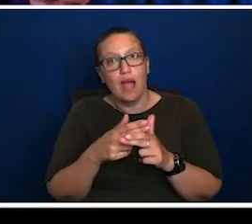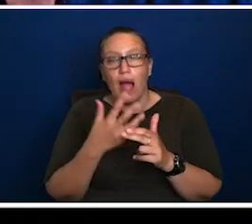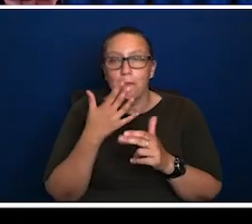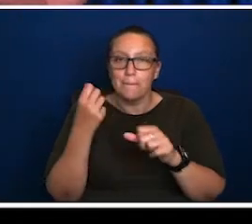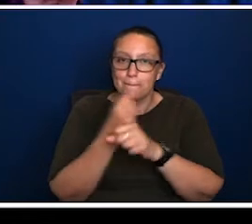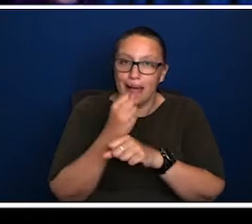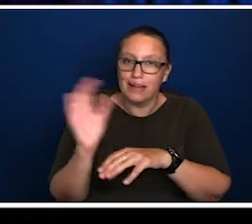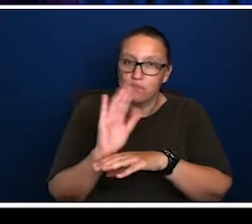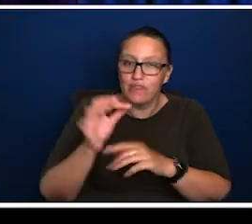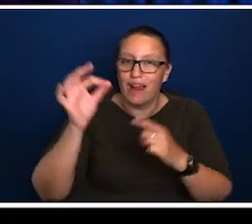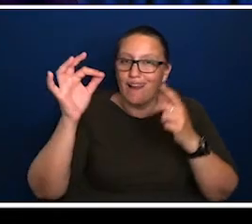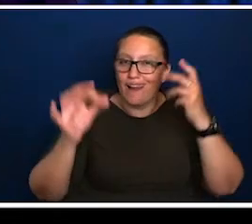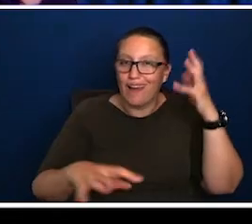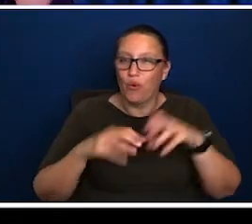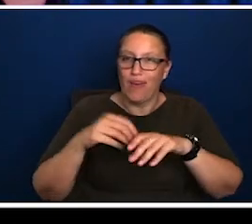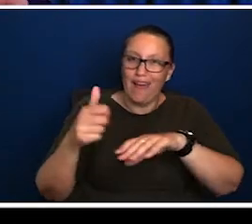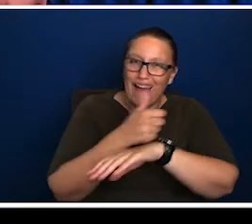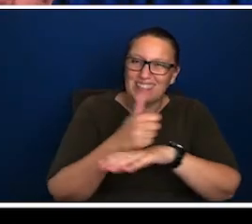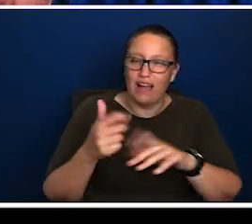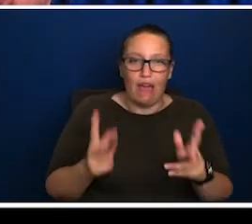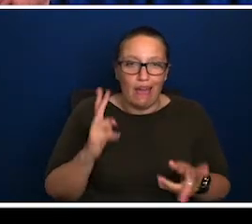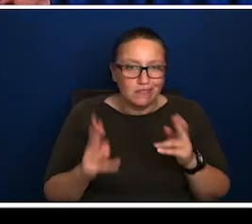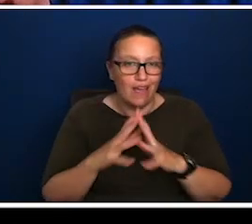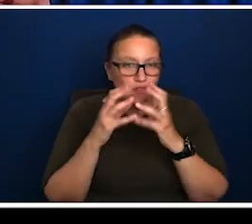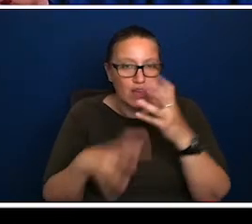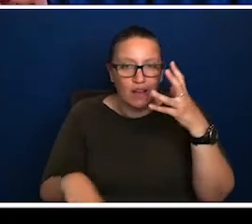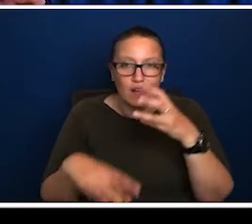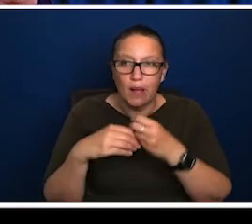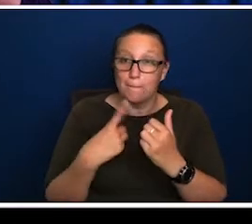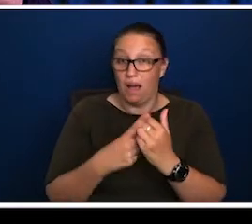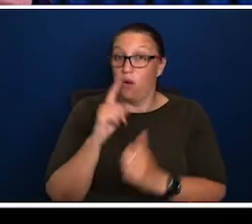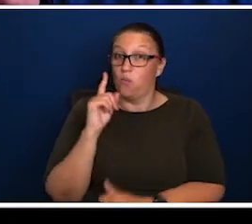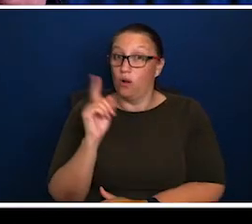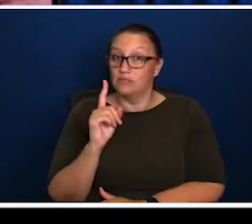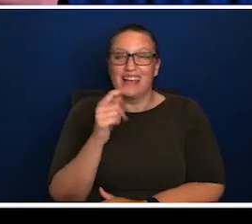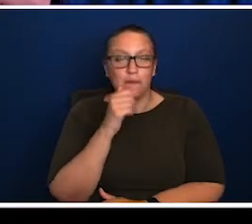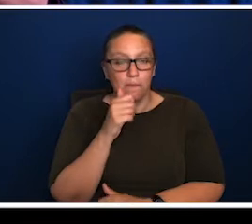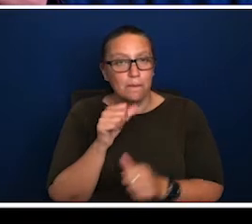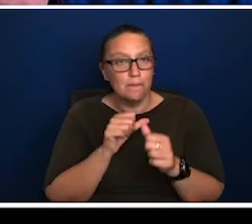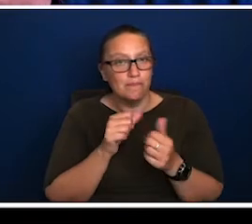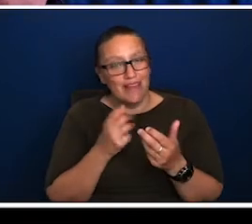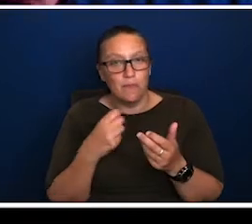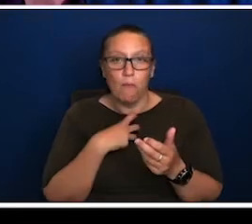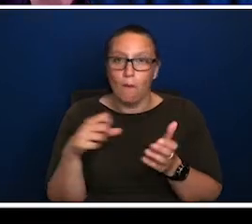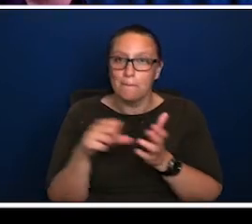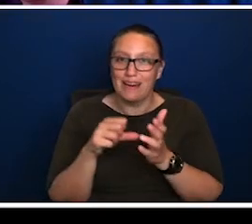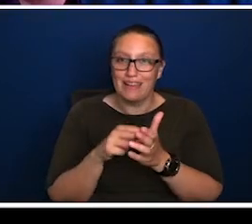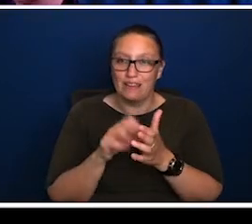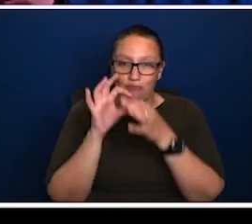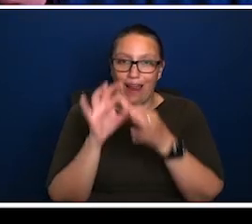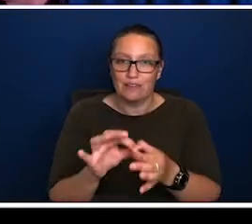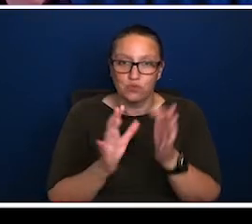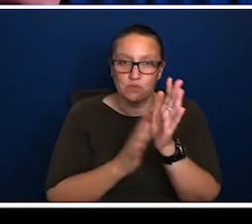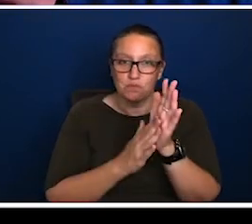everybody on stage and everyone in the back room that put the show on. Uh, but I will still probably get a better bang for my buck